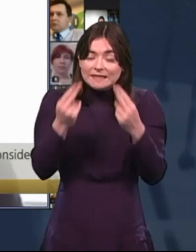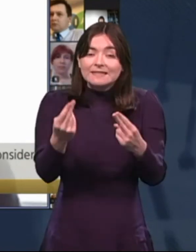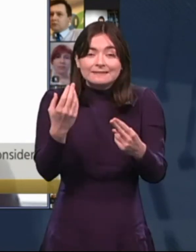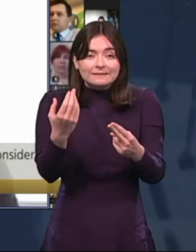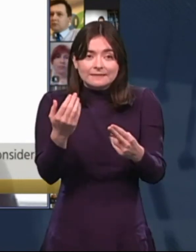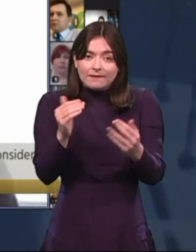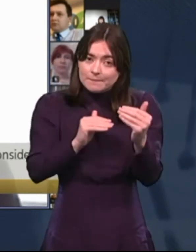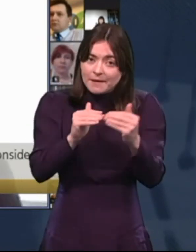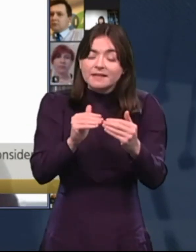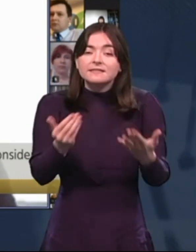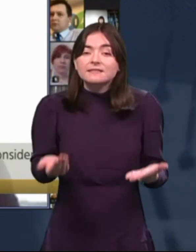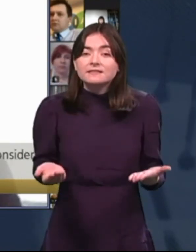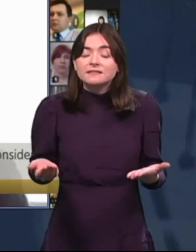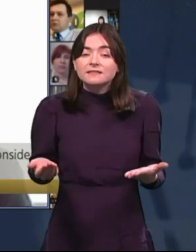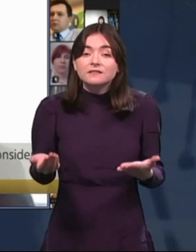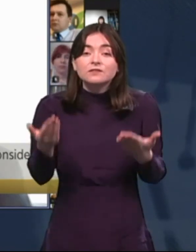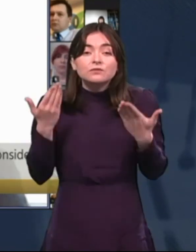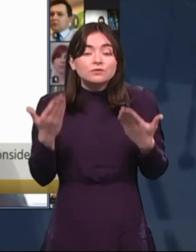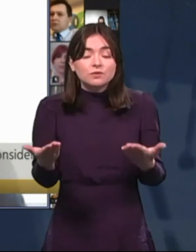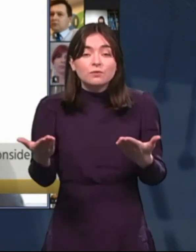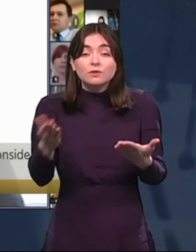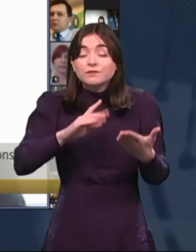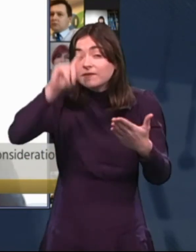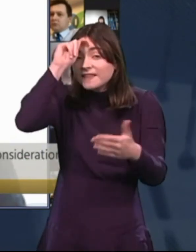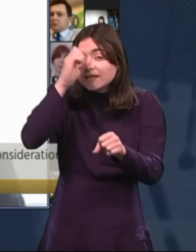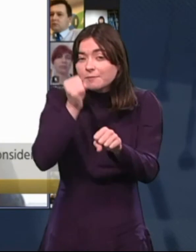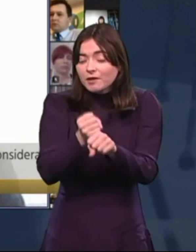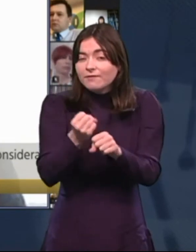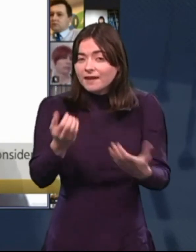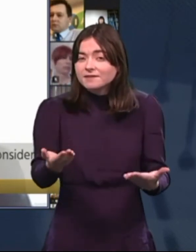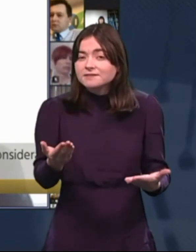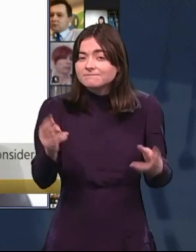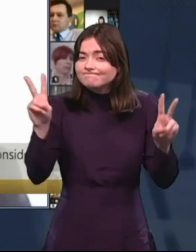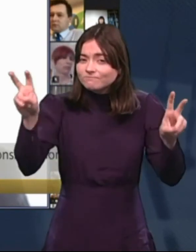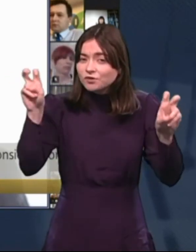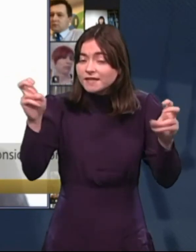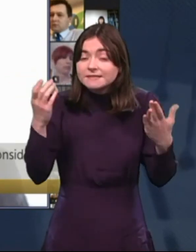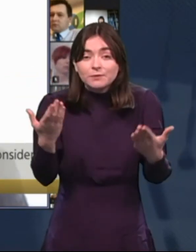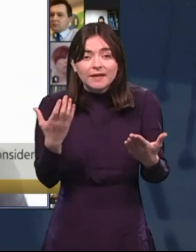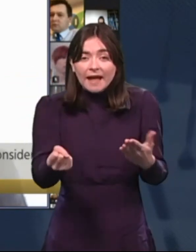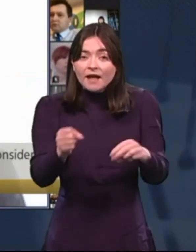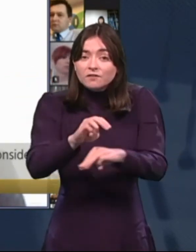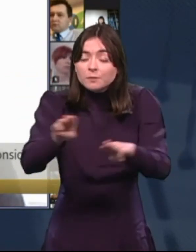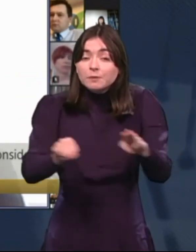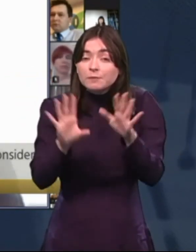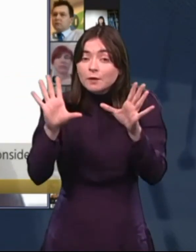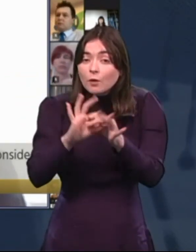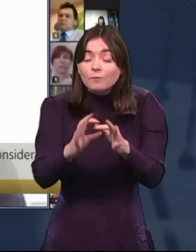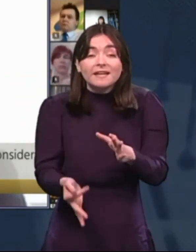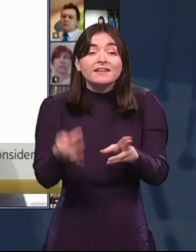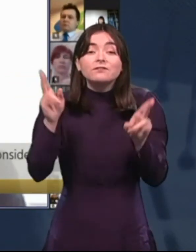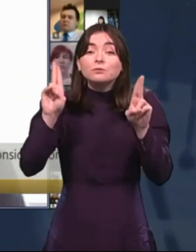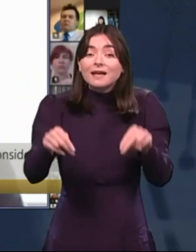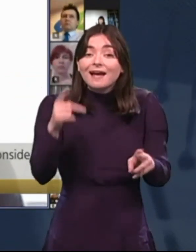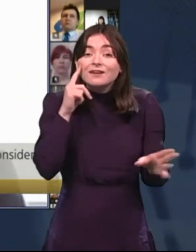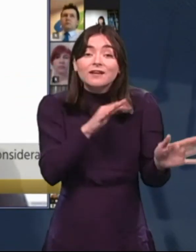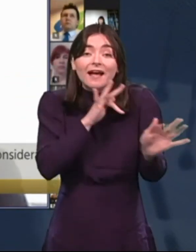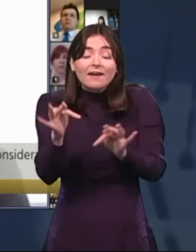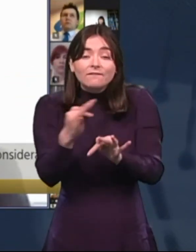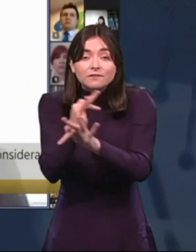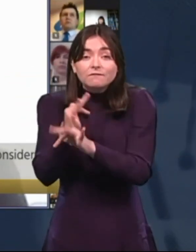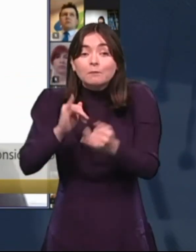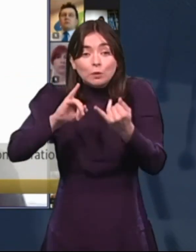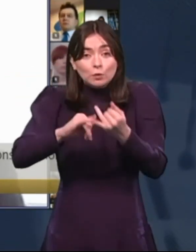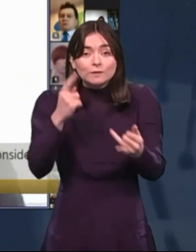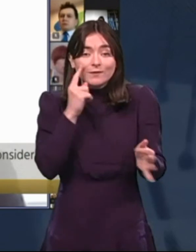And, you know, if you take that to the logic, you know, we have people at home. And if you can look after the family who are looking after the